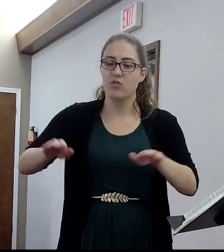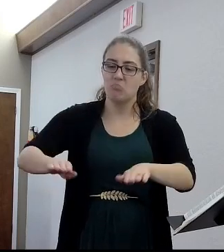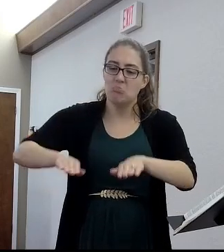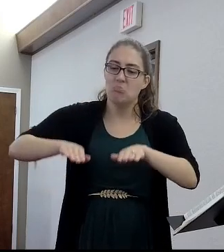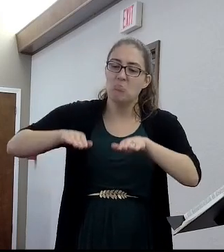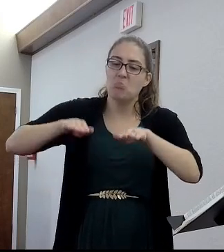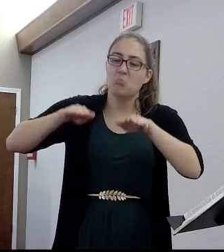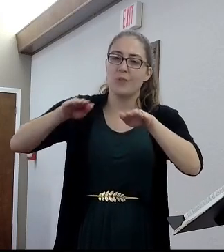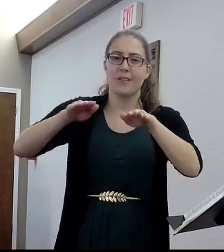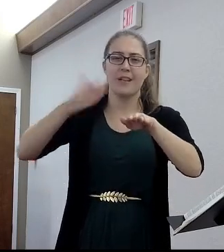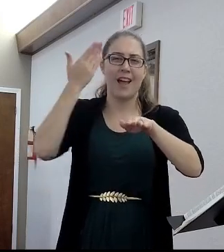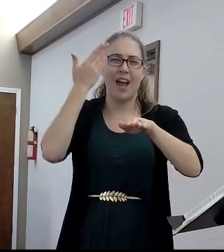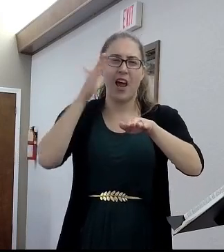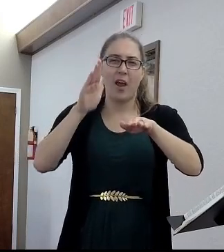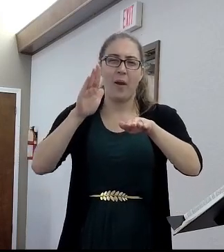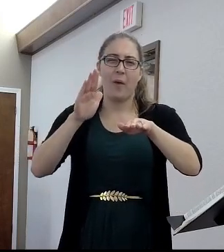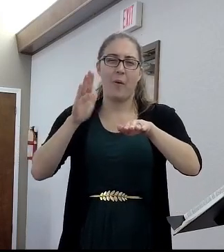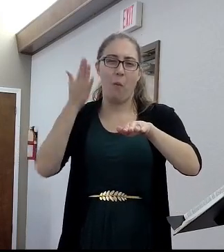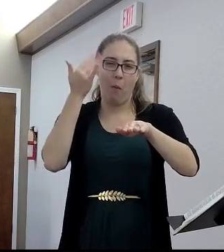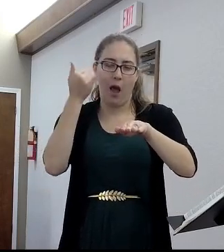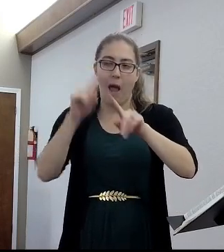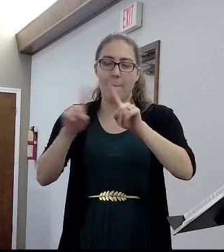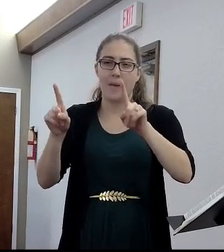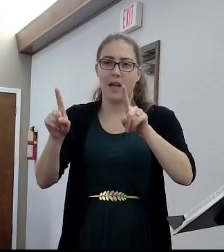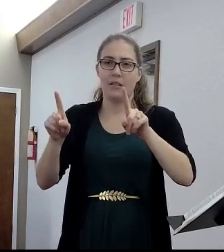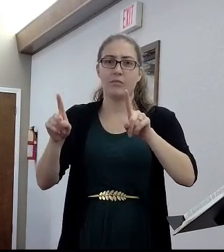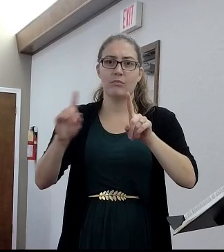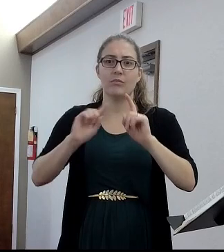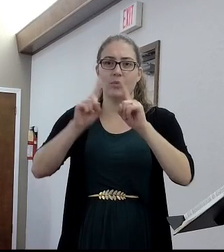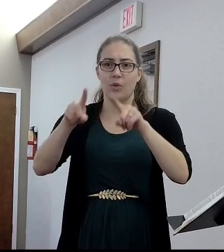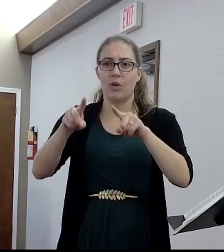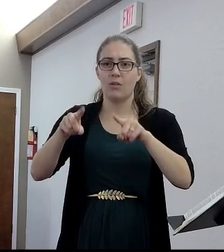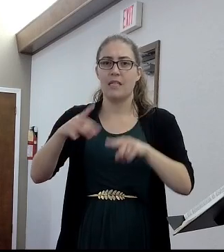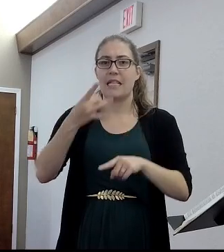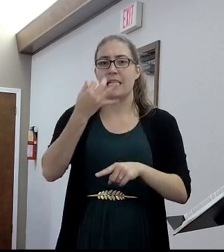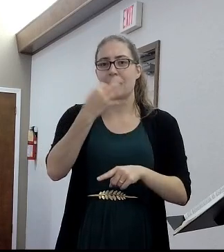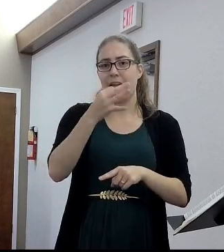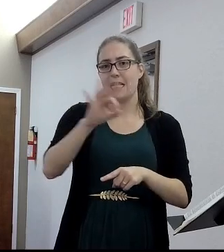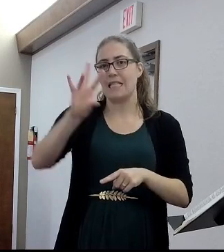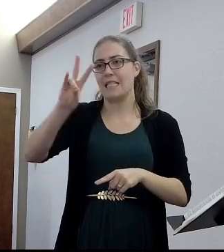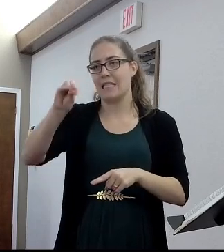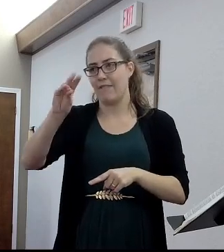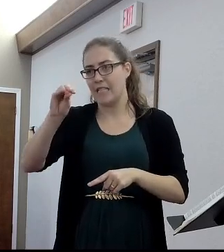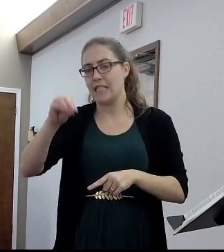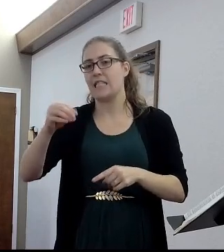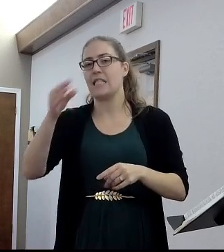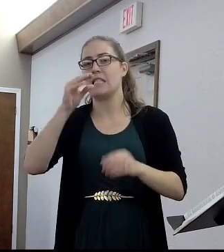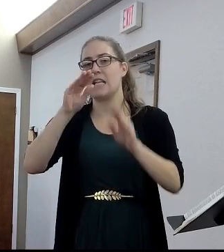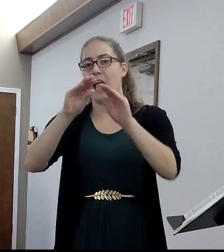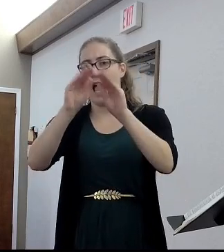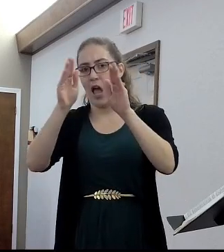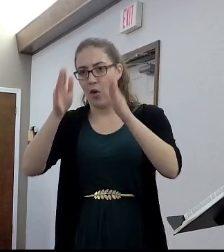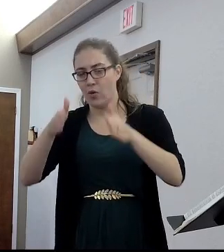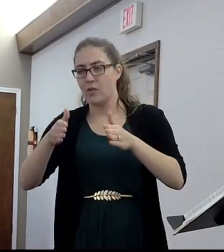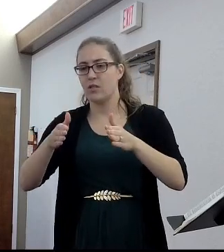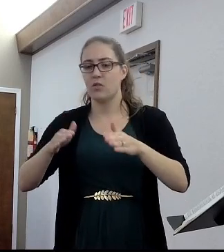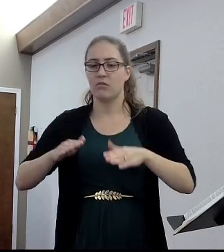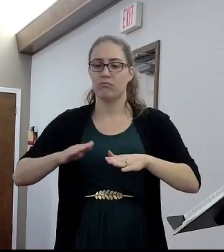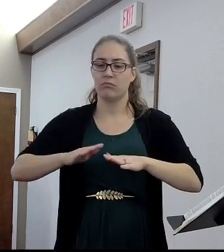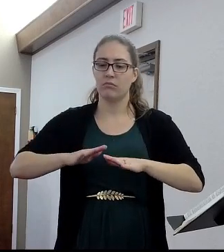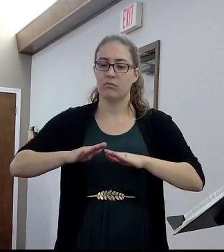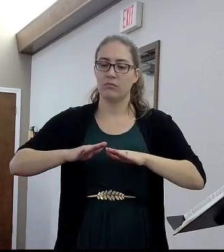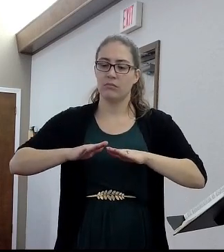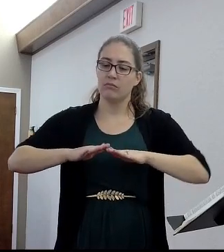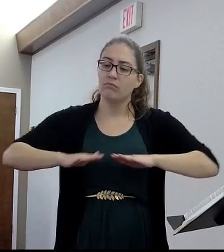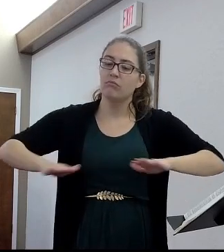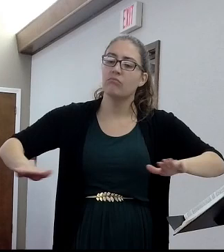I don't know if it was like a style or something, but... You ever go into like an old 1970s house and you walk into a main level and then everything else kind of just